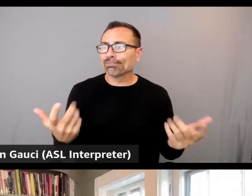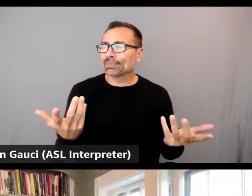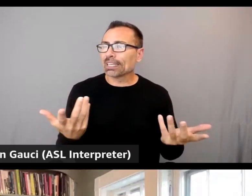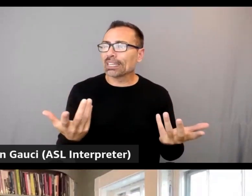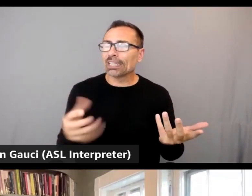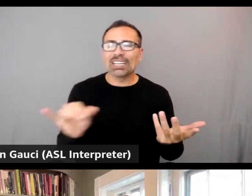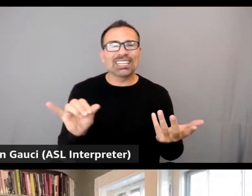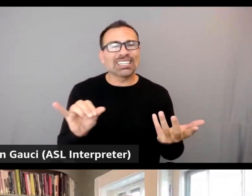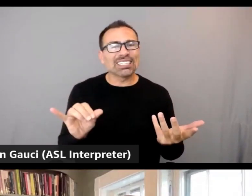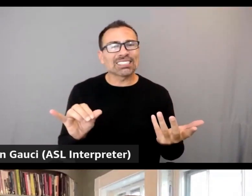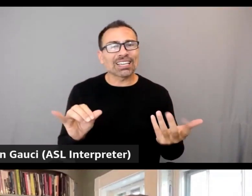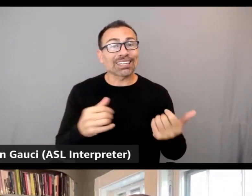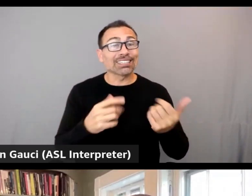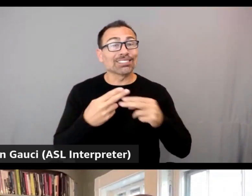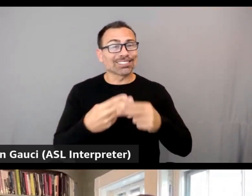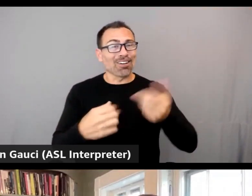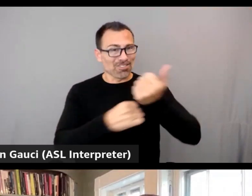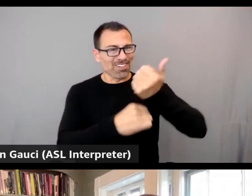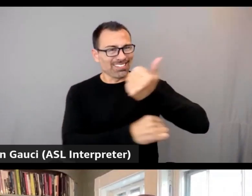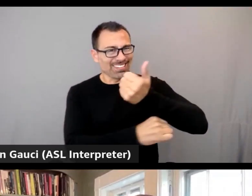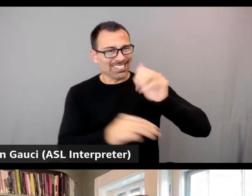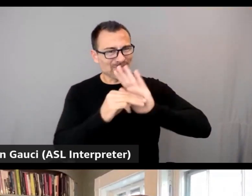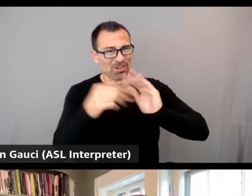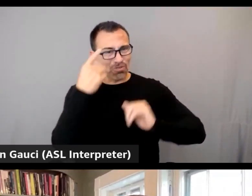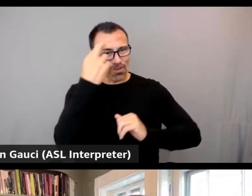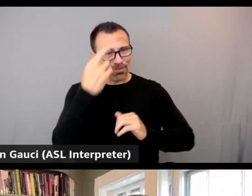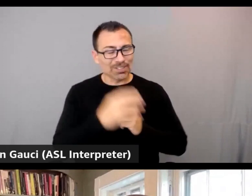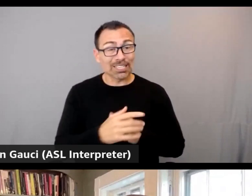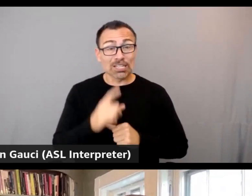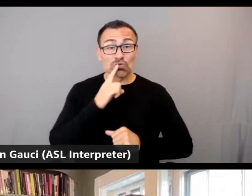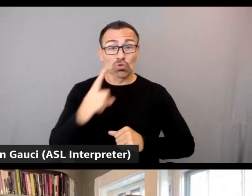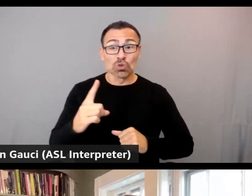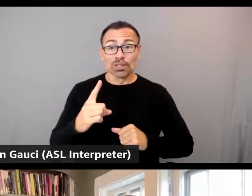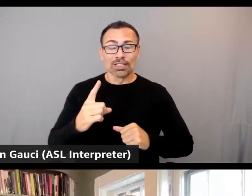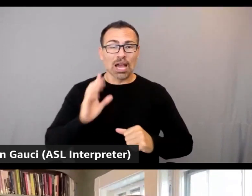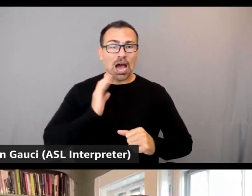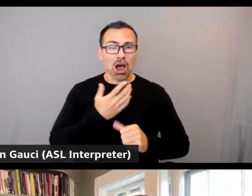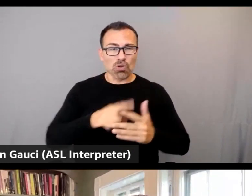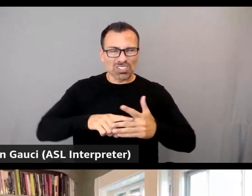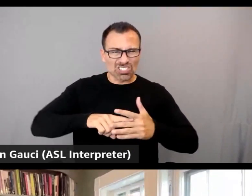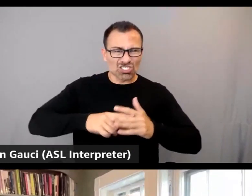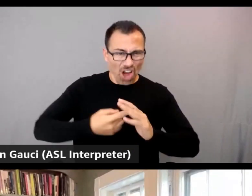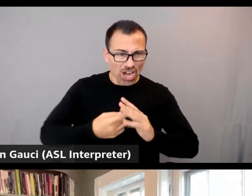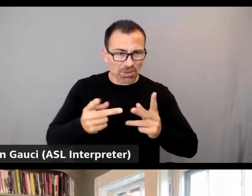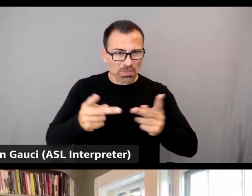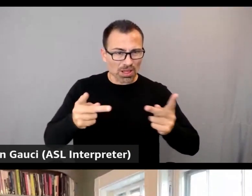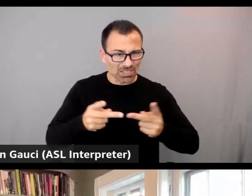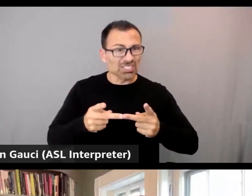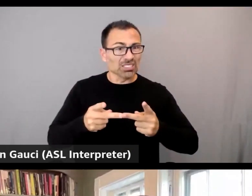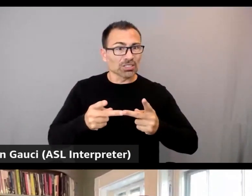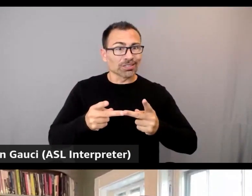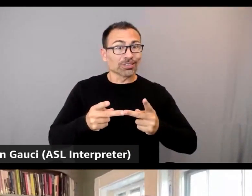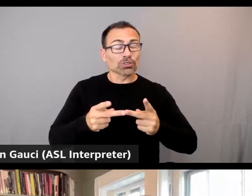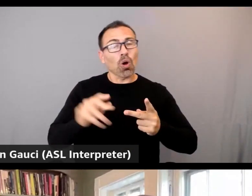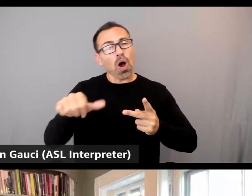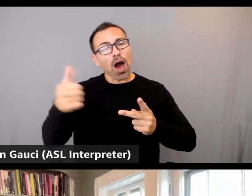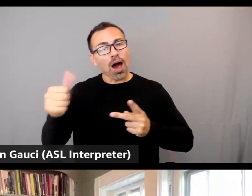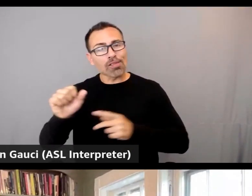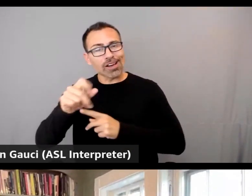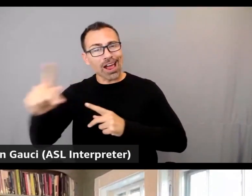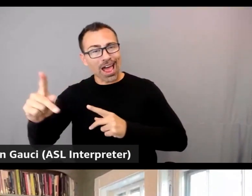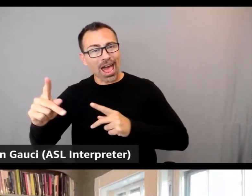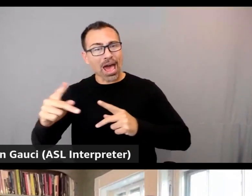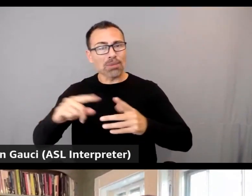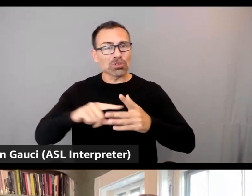it's called foundation model for a reason. It's it's a it's basically a baseline from which you can start to build many, many other applications. So it's much, much